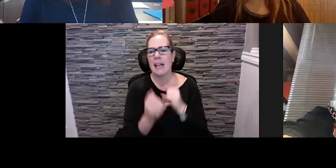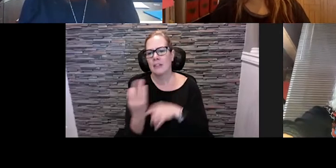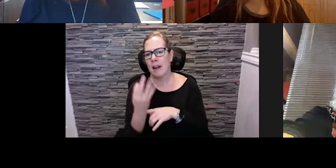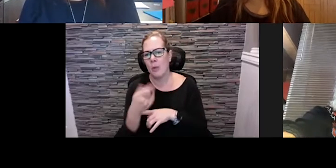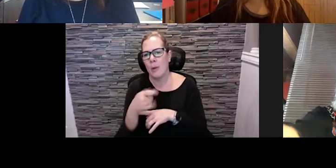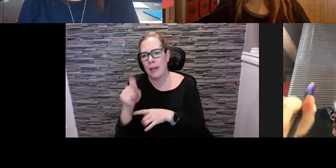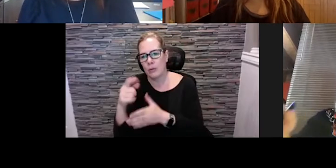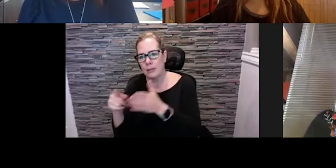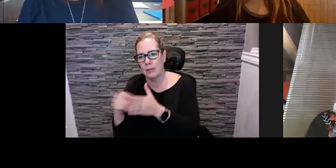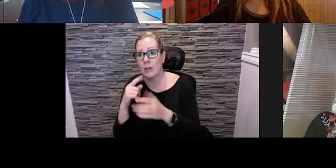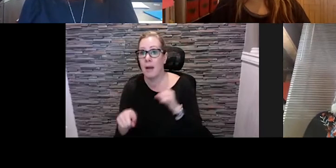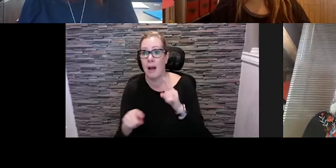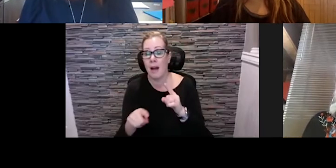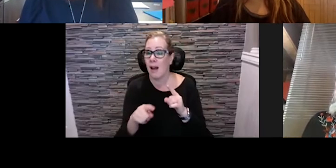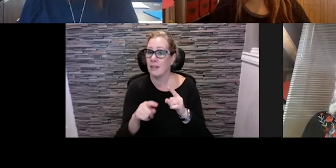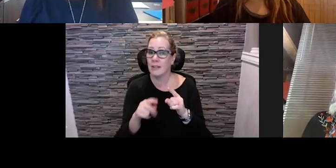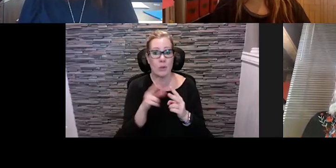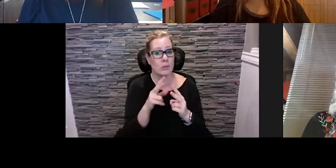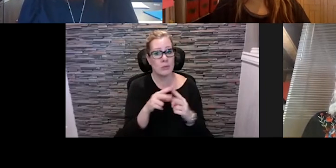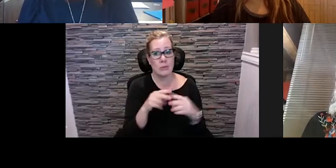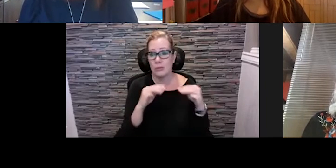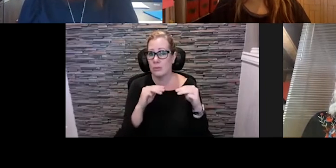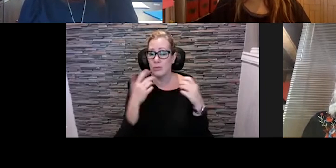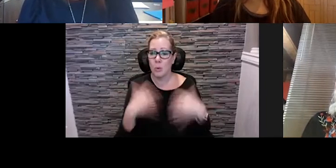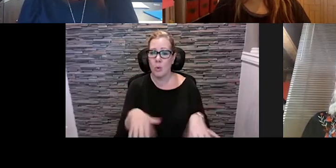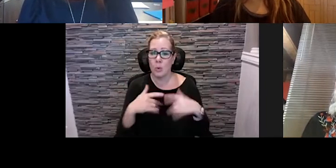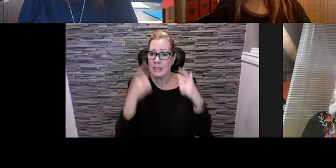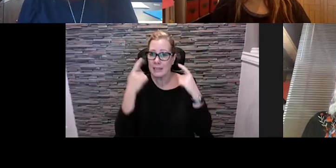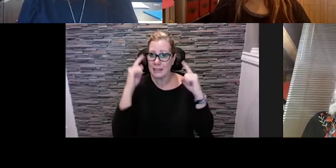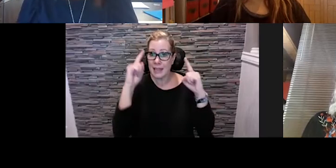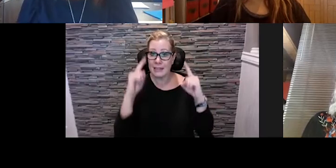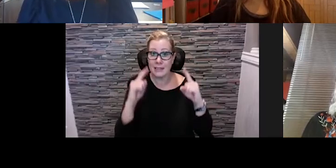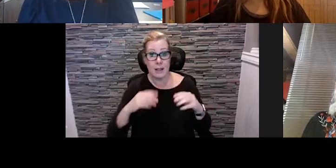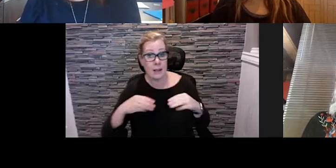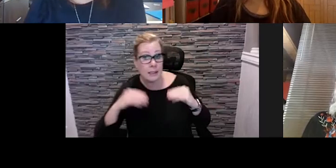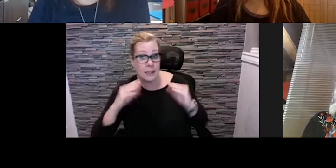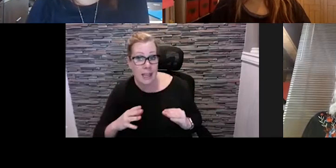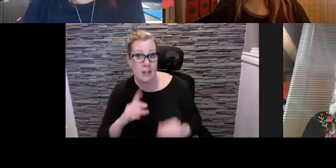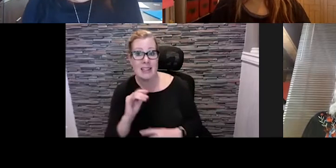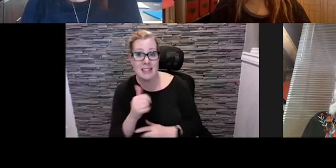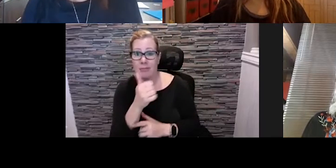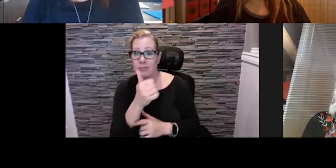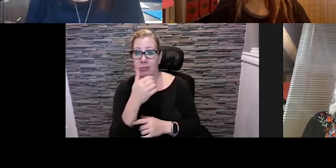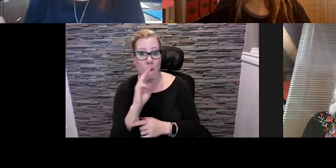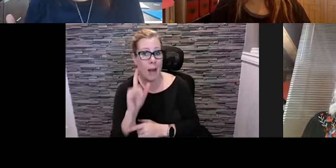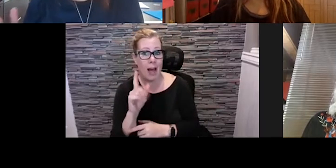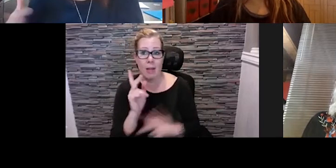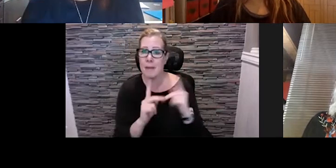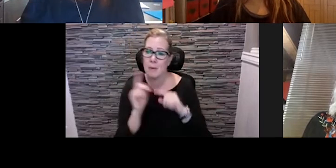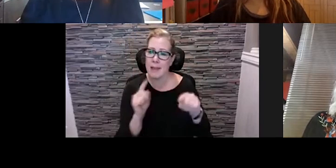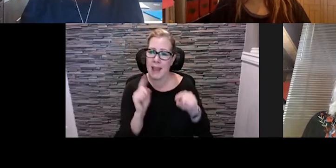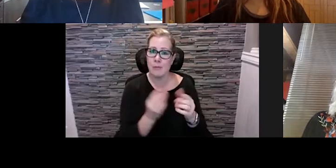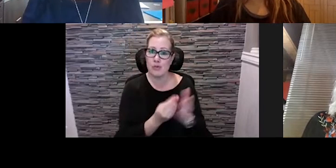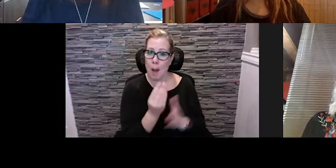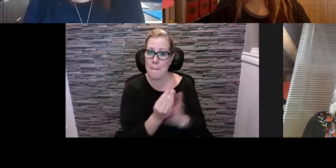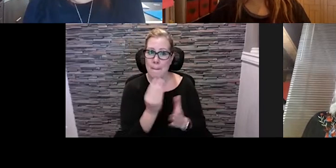those two models were extremely successful for us and the vendors did extremely well. People came to shop and participate, we sold out and